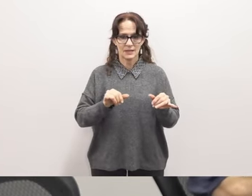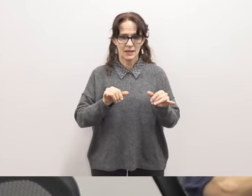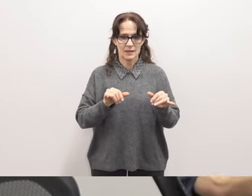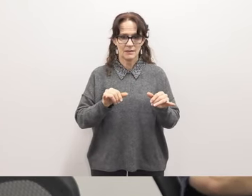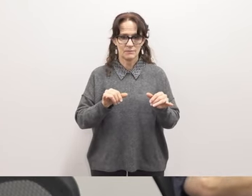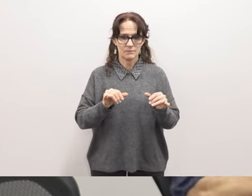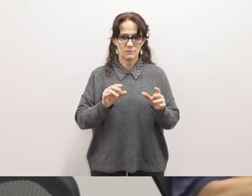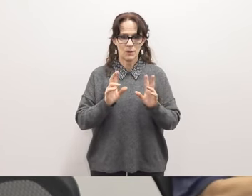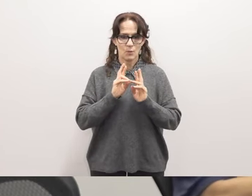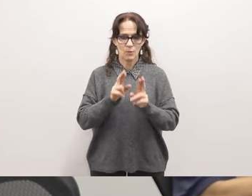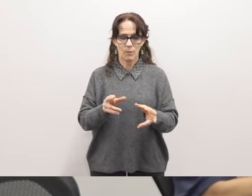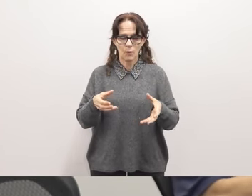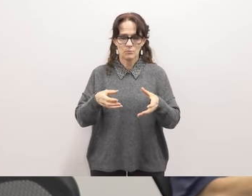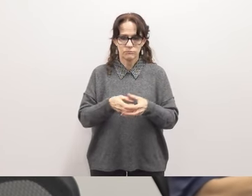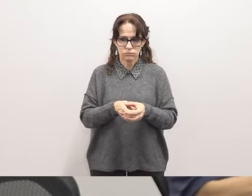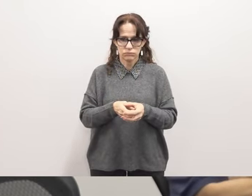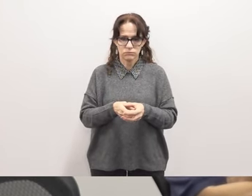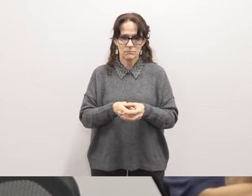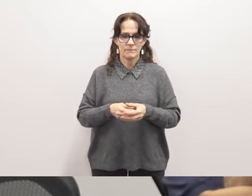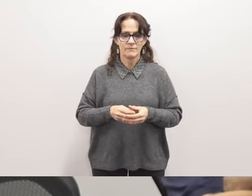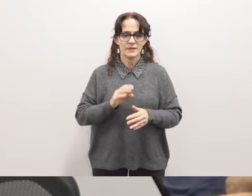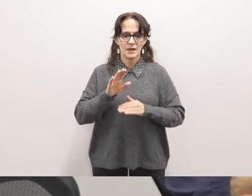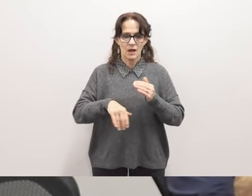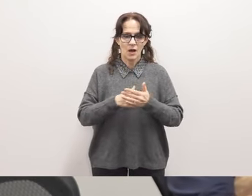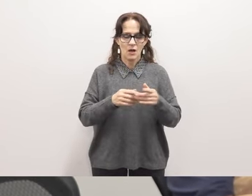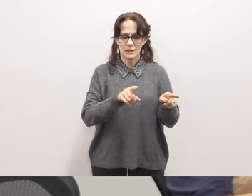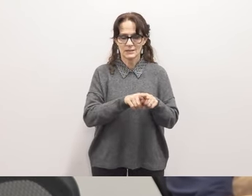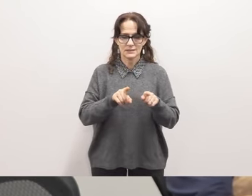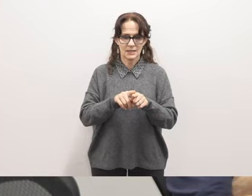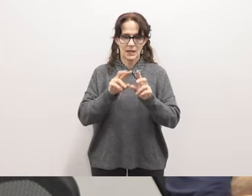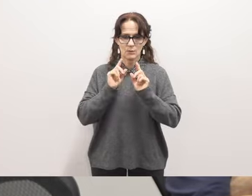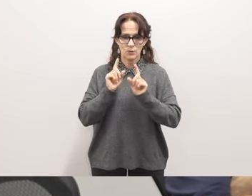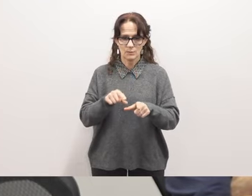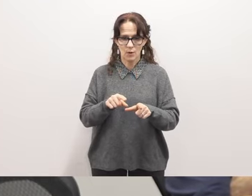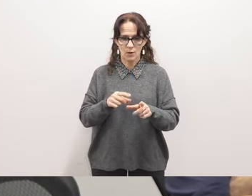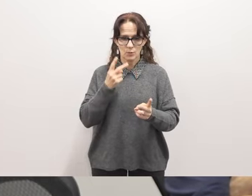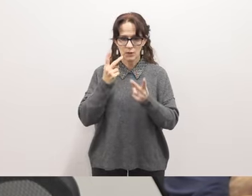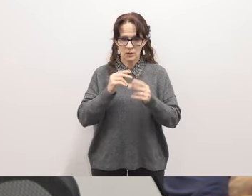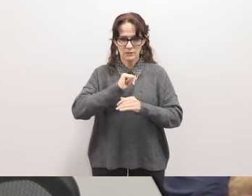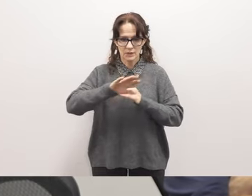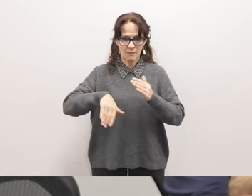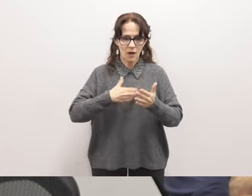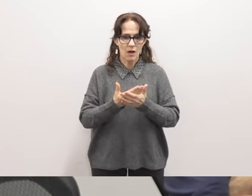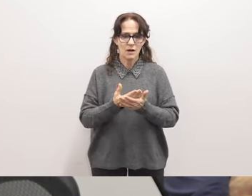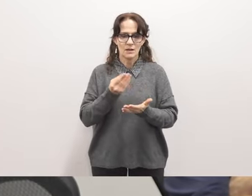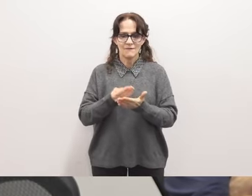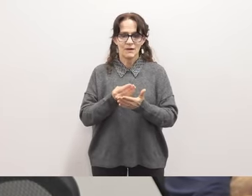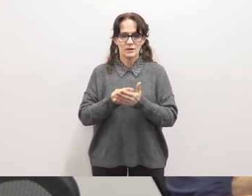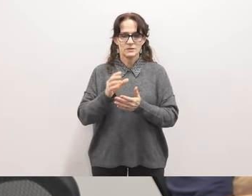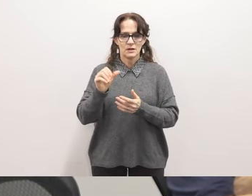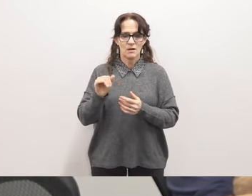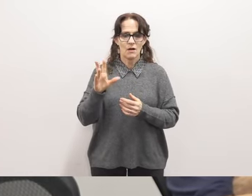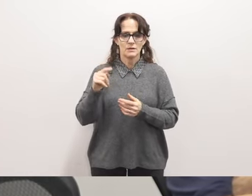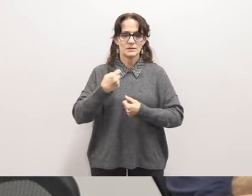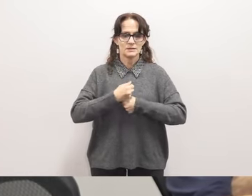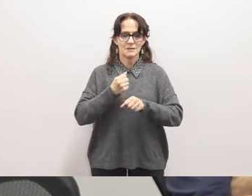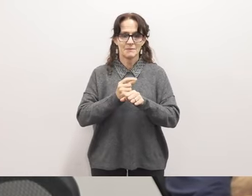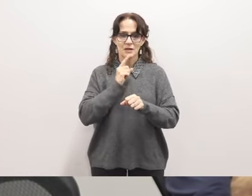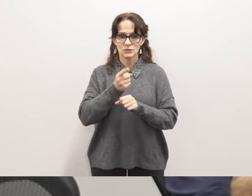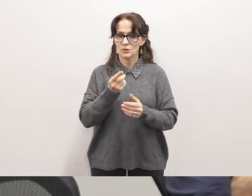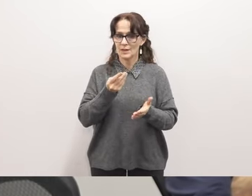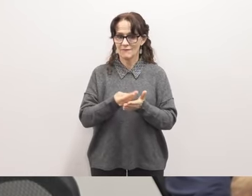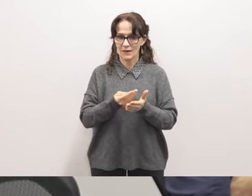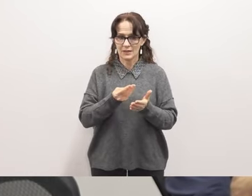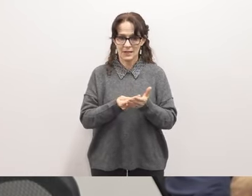report that you got so um all in the same report we looked at all of them so we do a financial audit to make sure that the financial